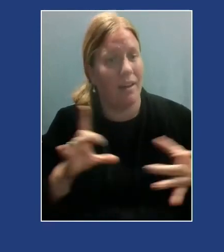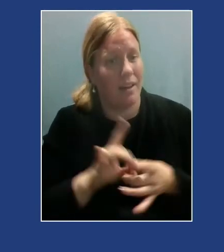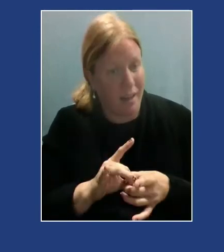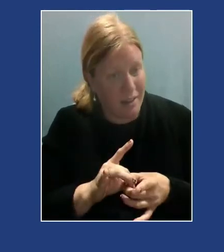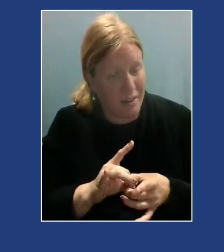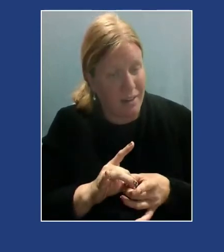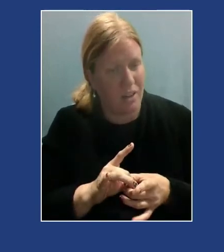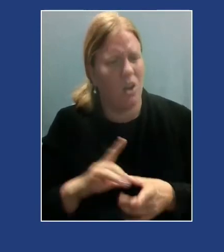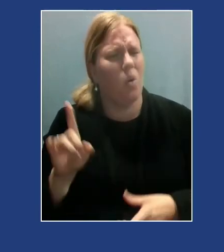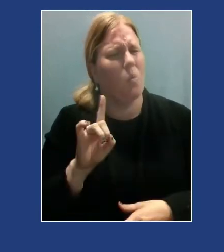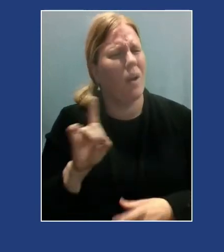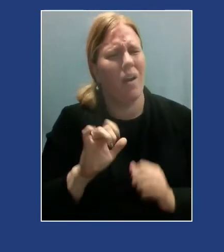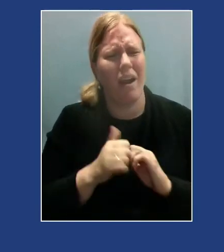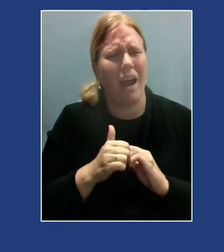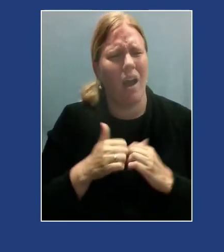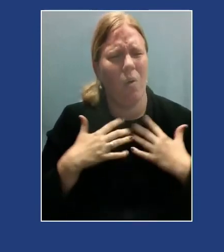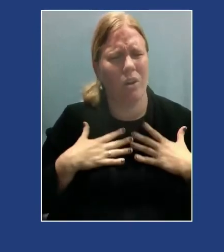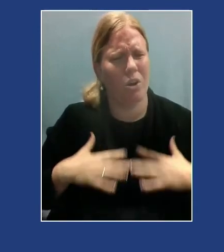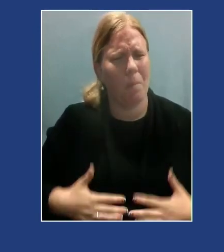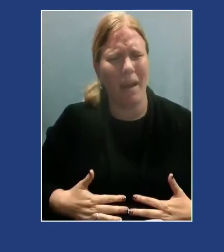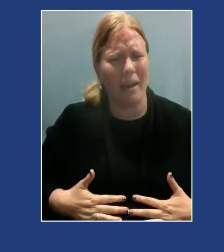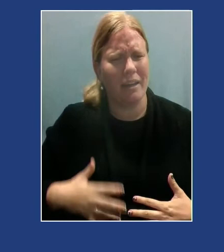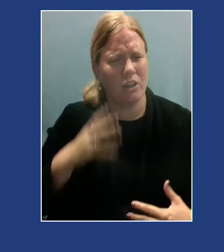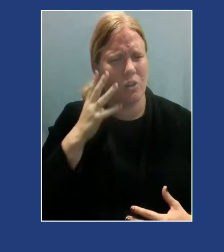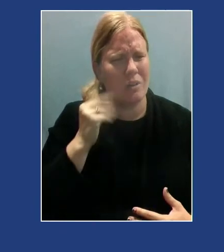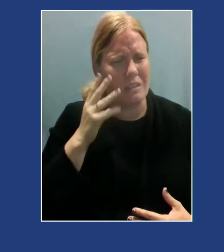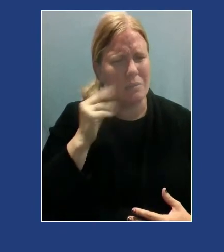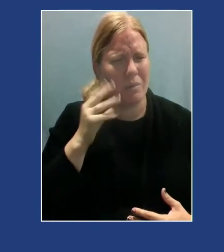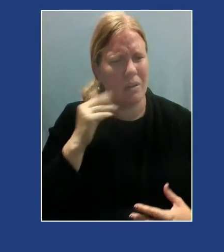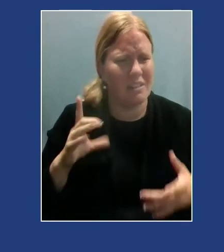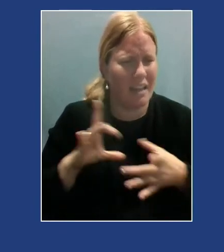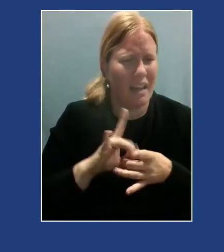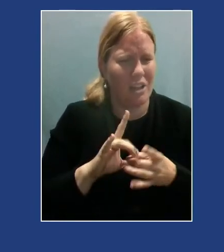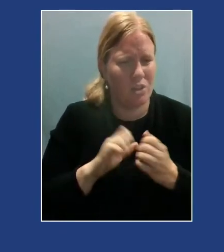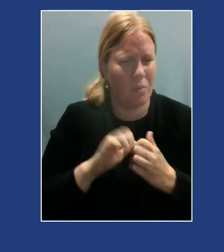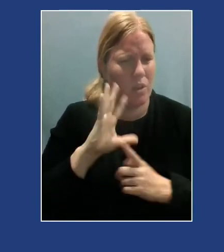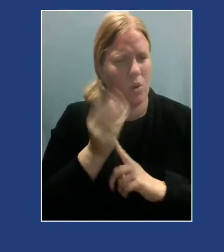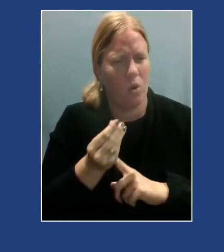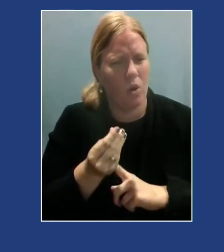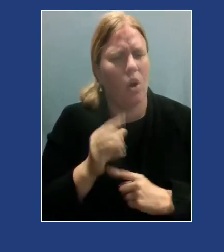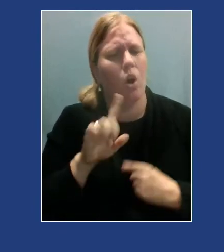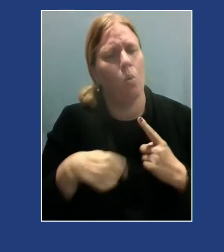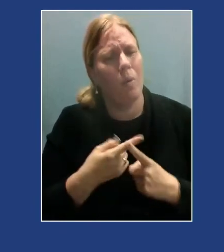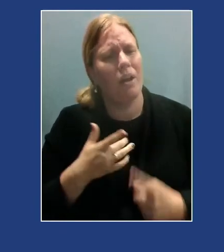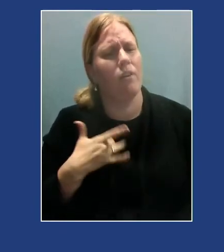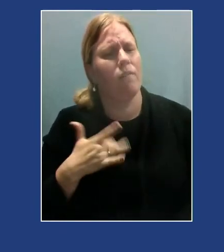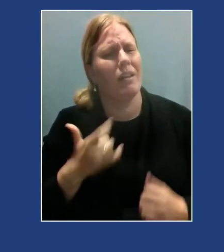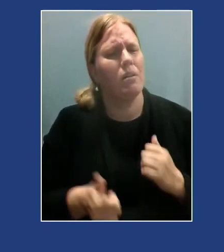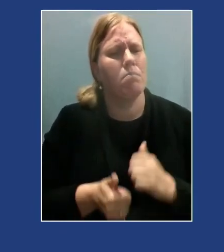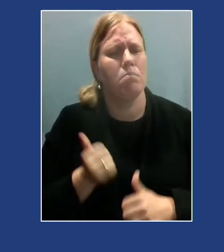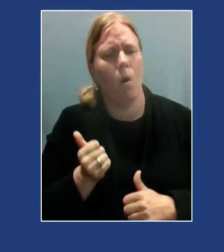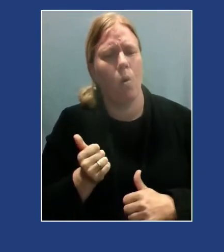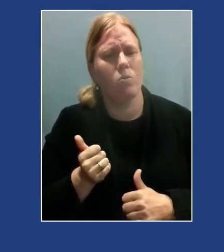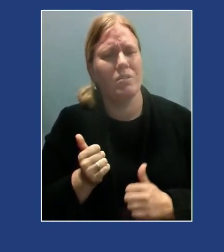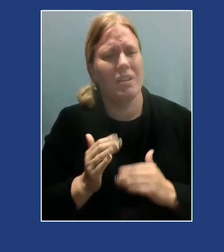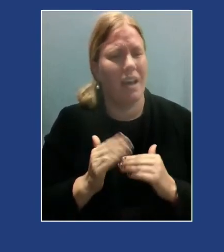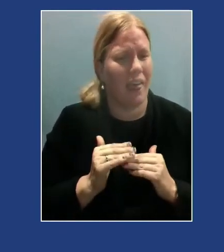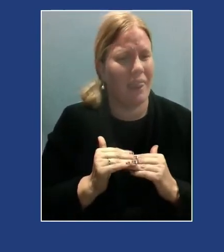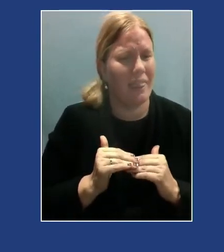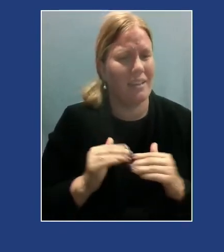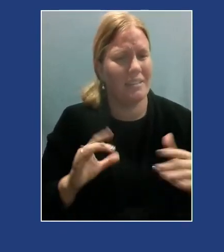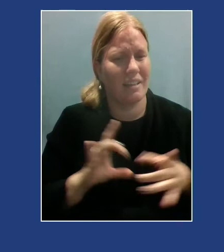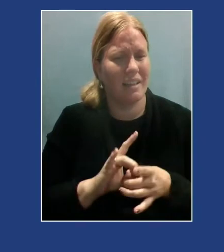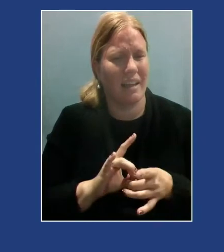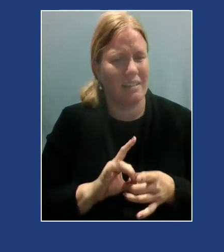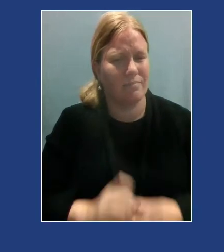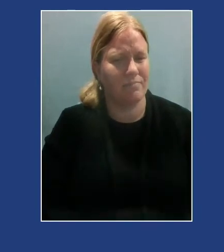how in your body do you experience your connection to your culture? When do you feel most and least connected?